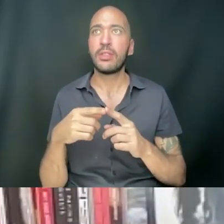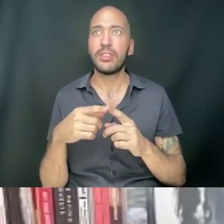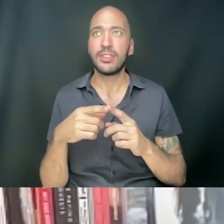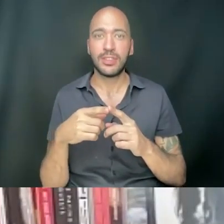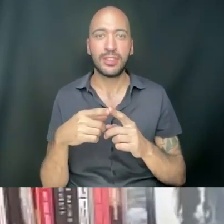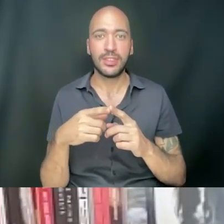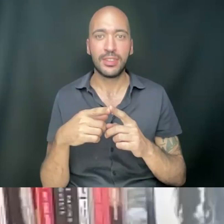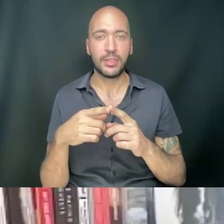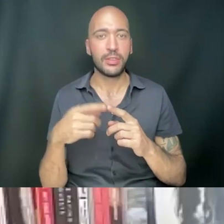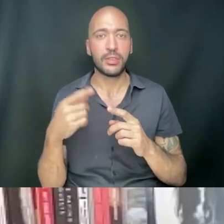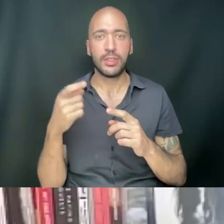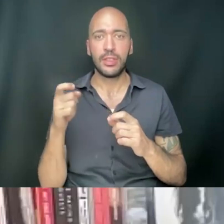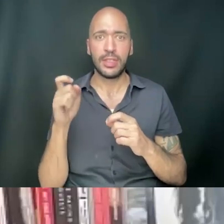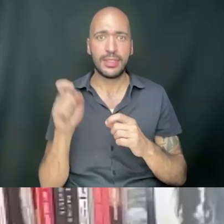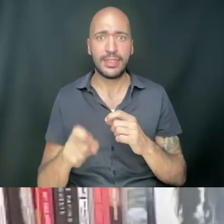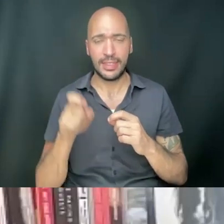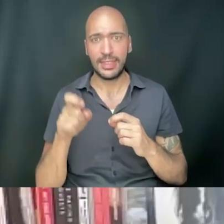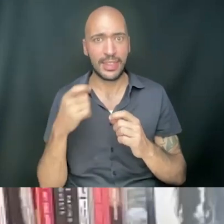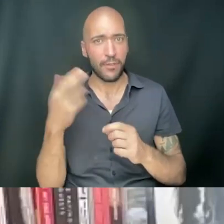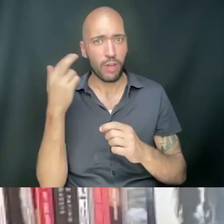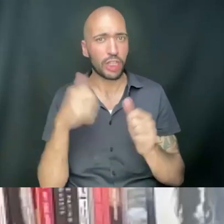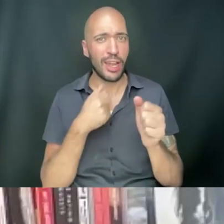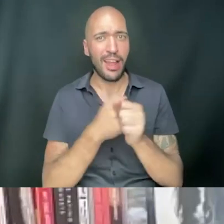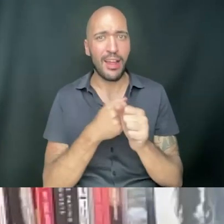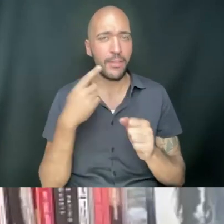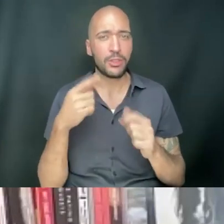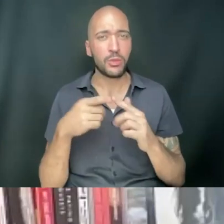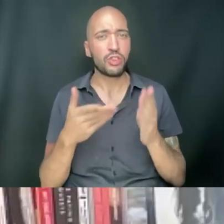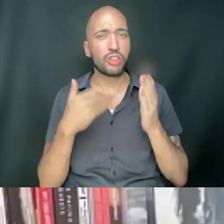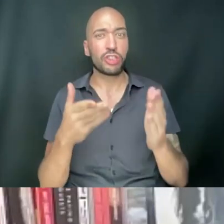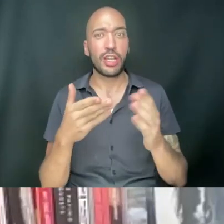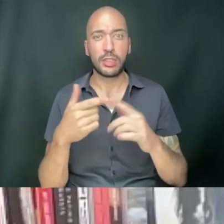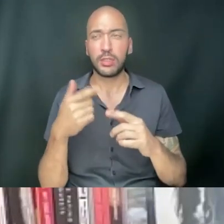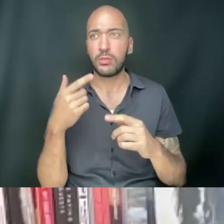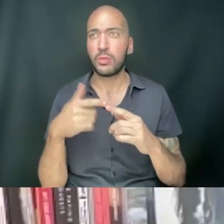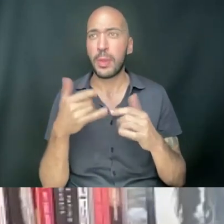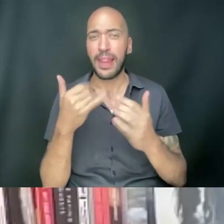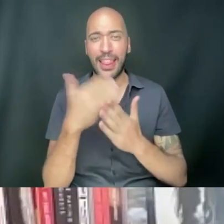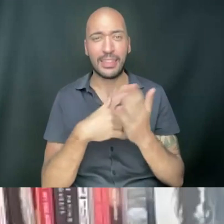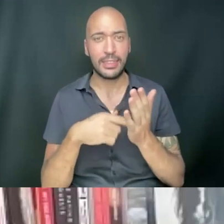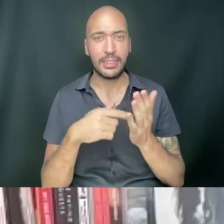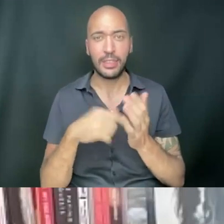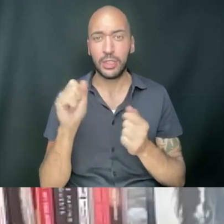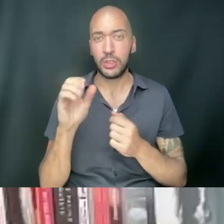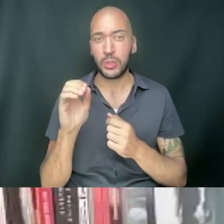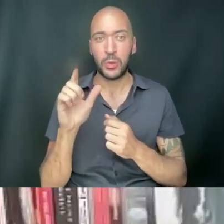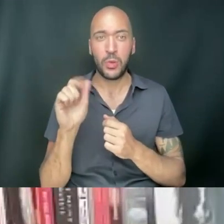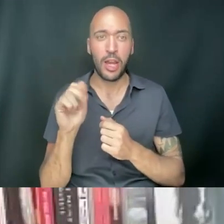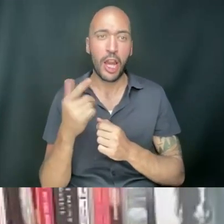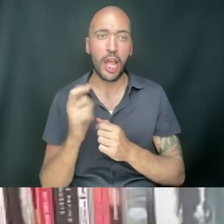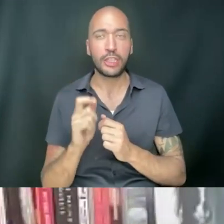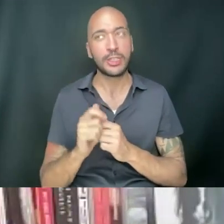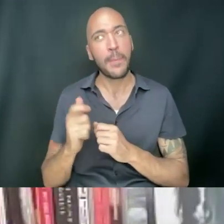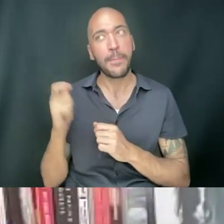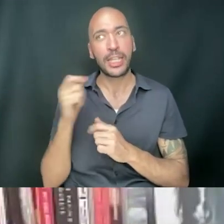three songs, and they gave a rationale for why they suggested the songs to add to the playlist. Solange's big sister did make